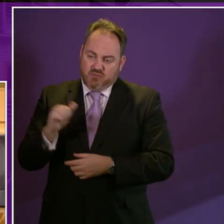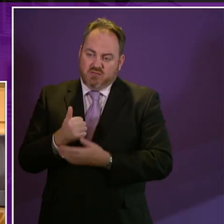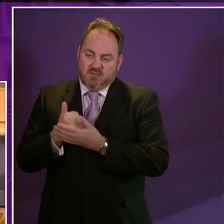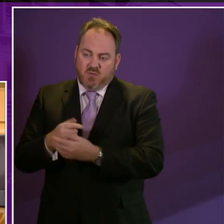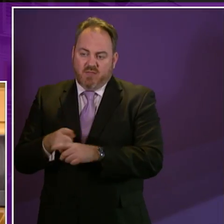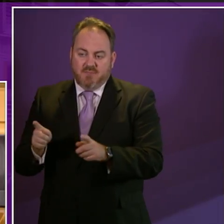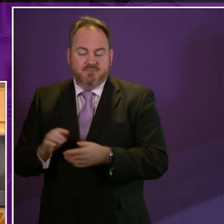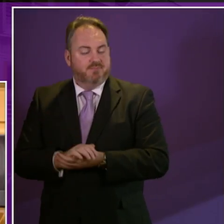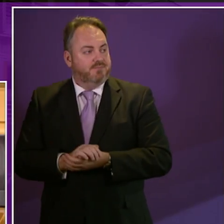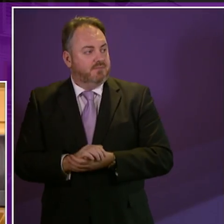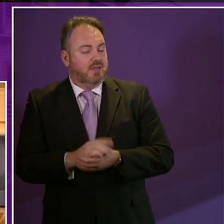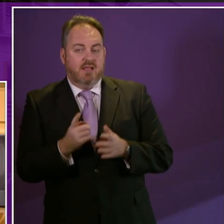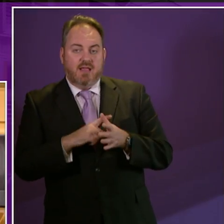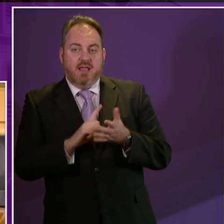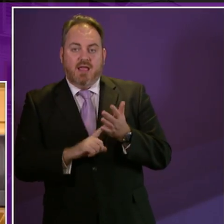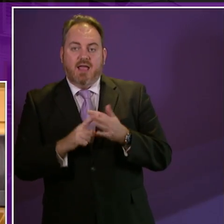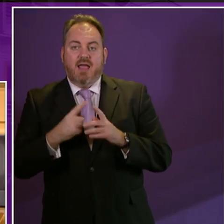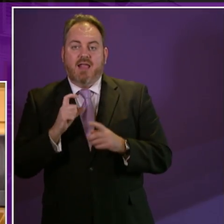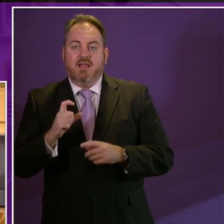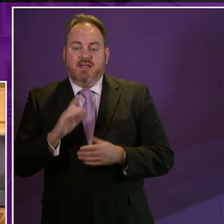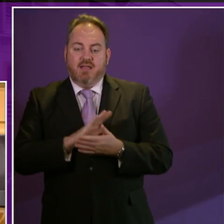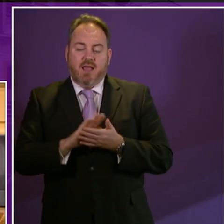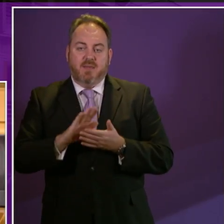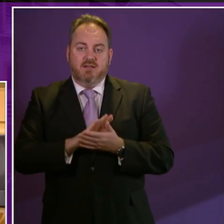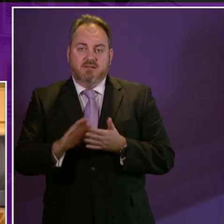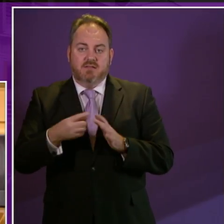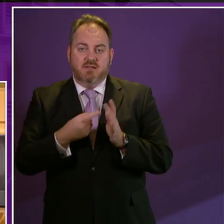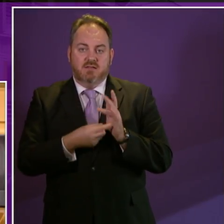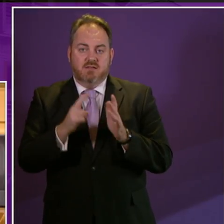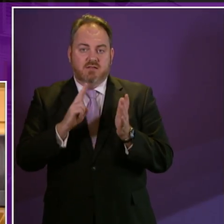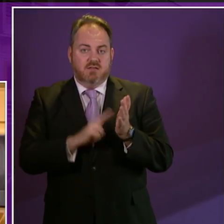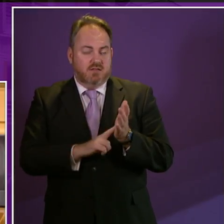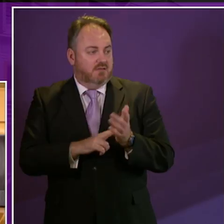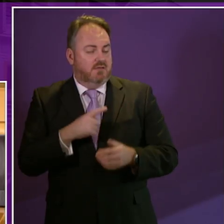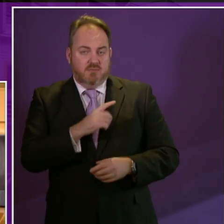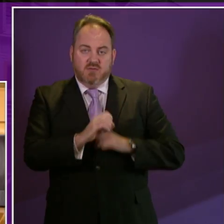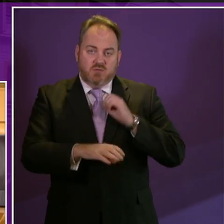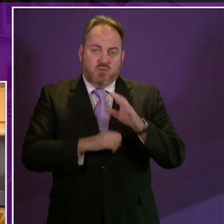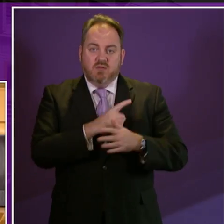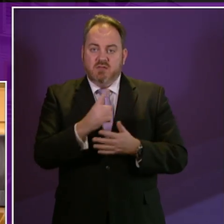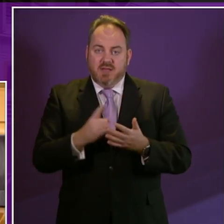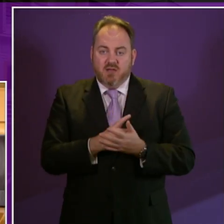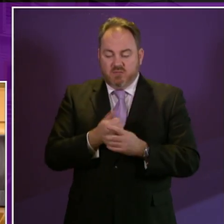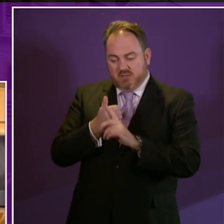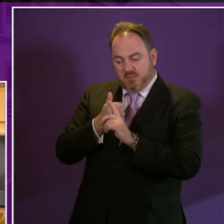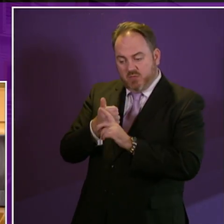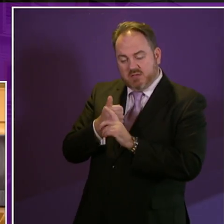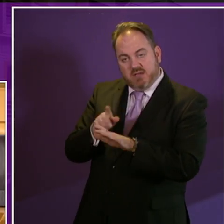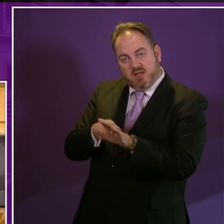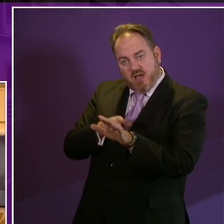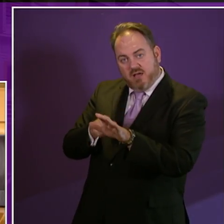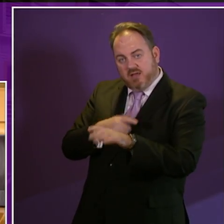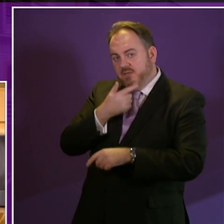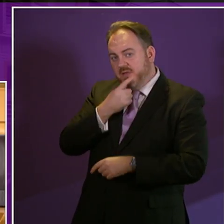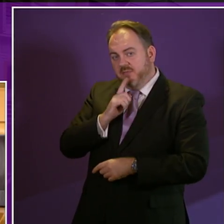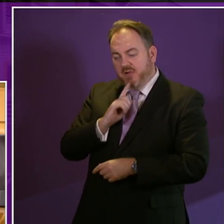Alec Cole-Hamilton and many others have talked about the disability delivery plan and its focus on young people and I believe this is